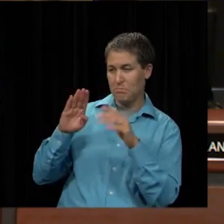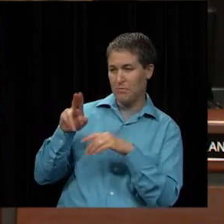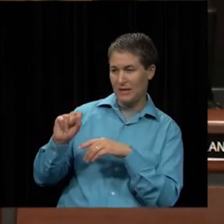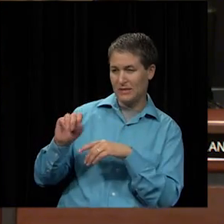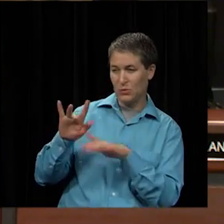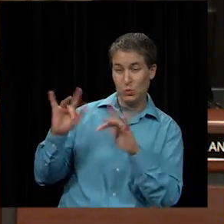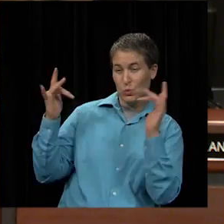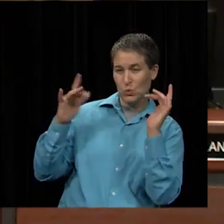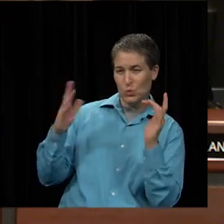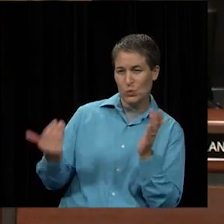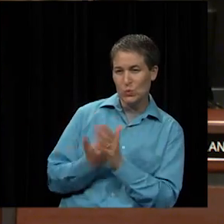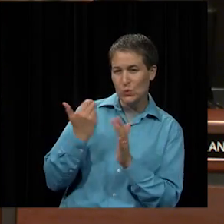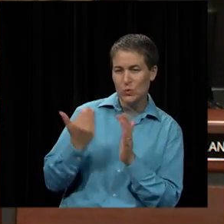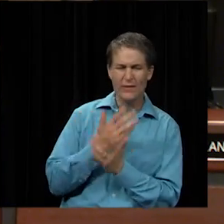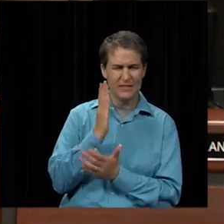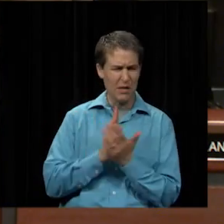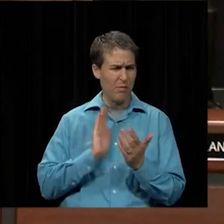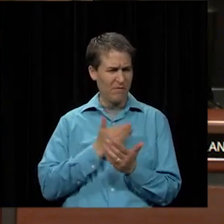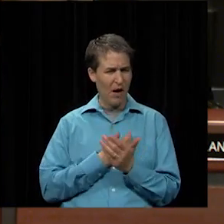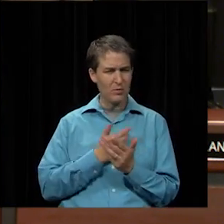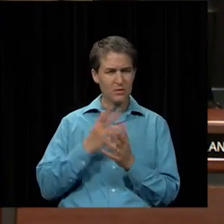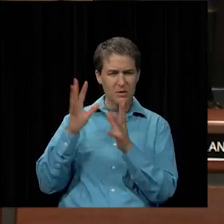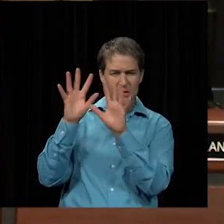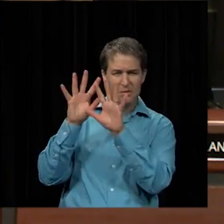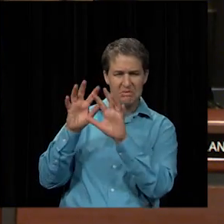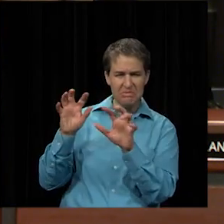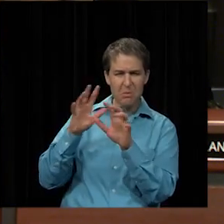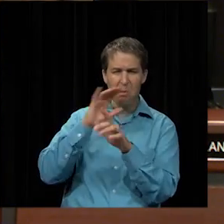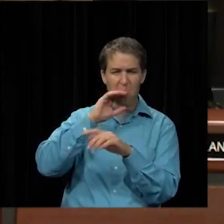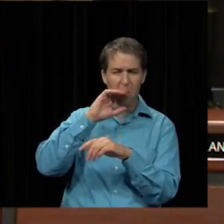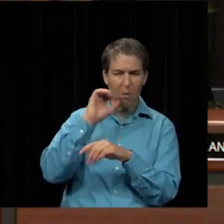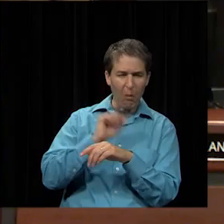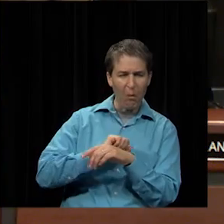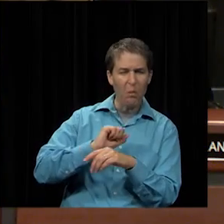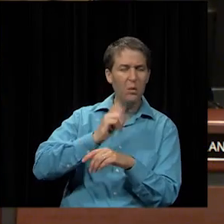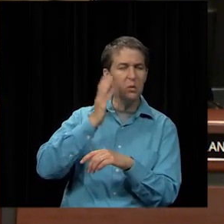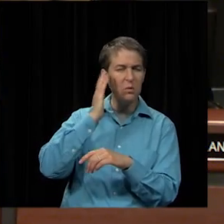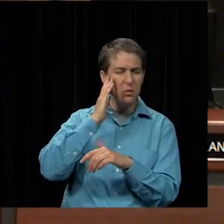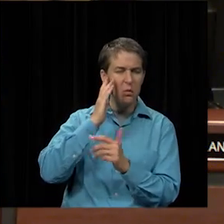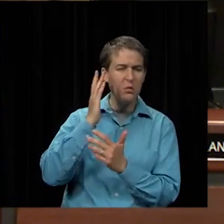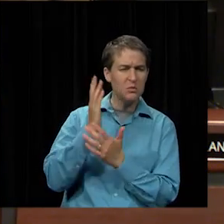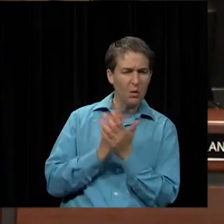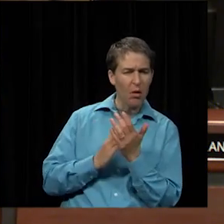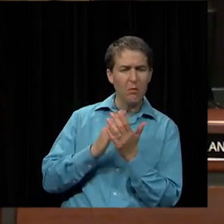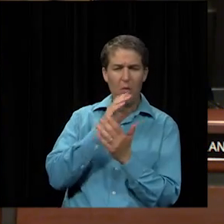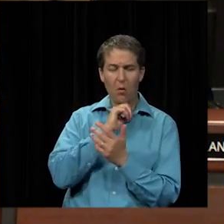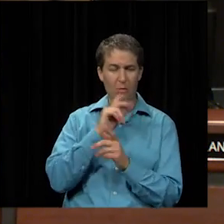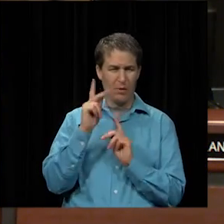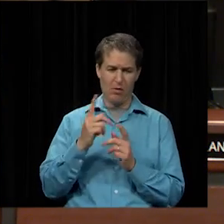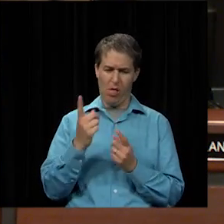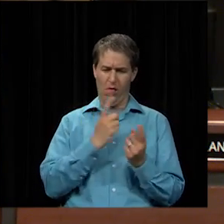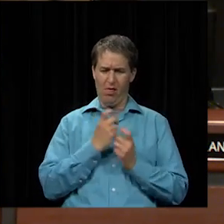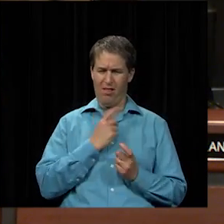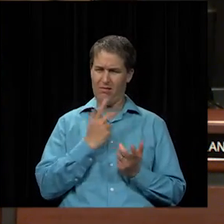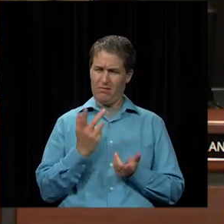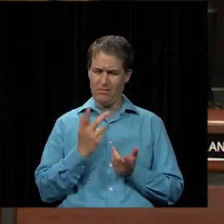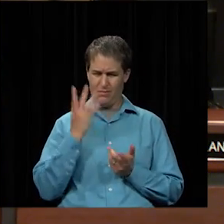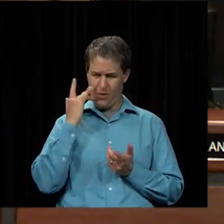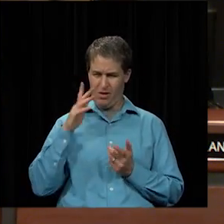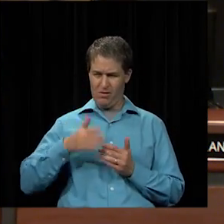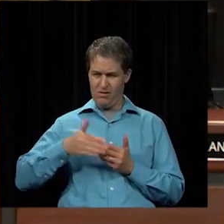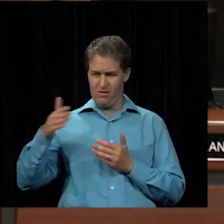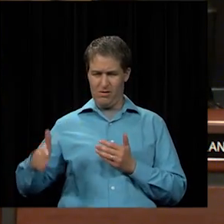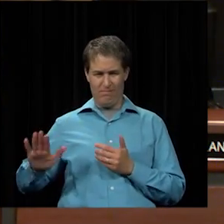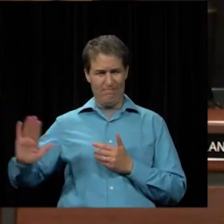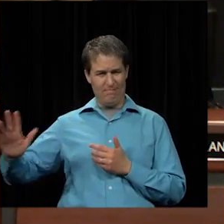and some of our buses are kind of faded and you can tell that they've got some age on them and people have asked me about that why do